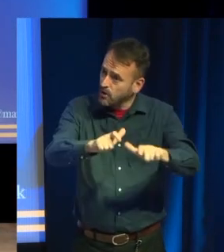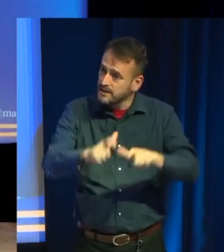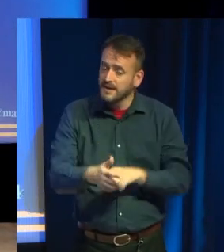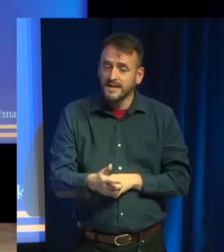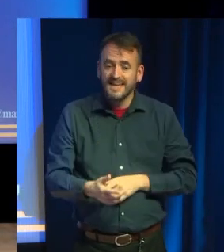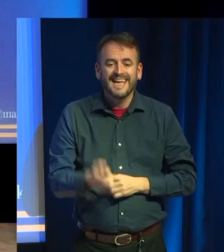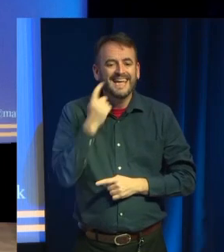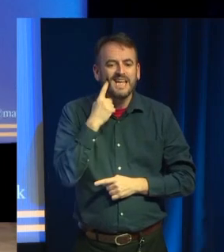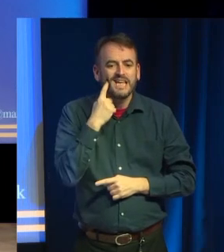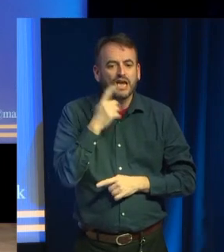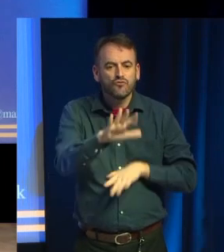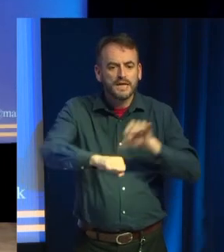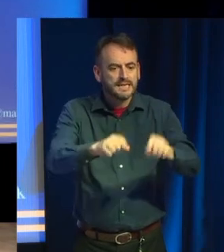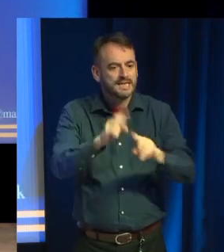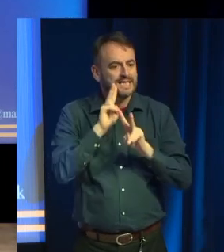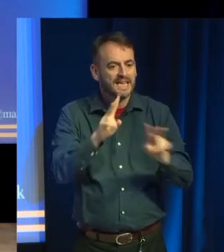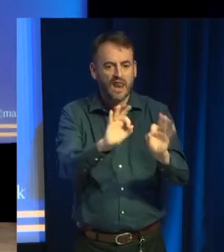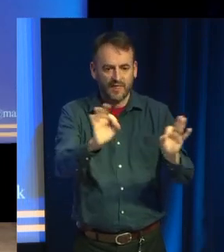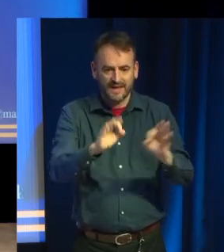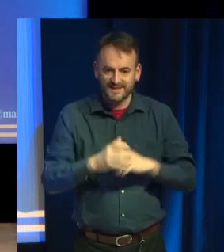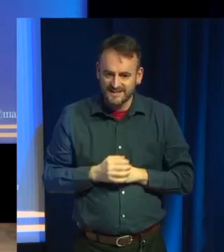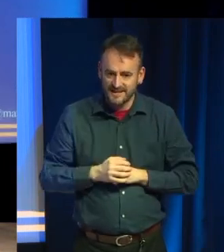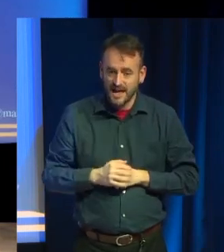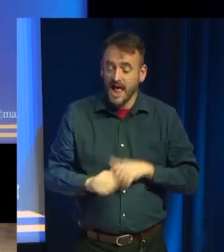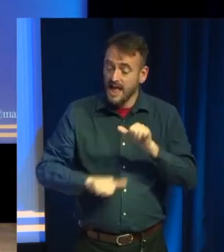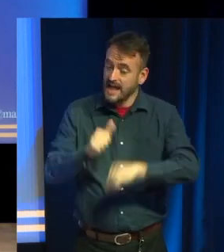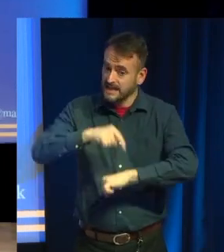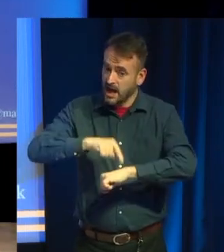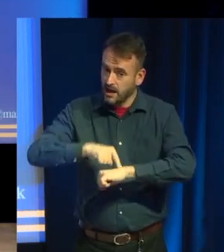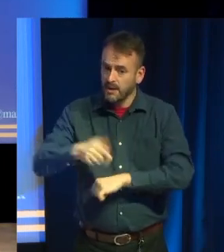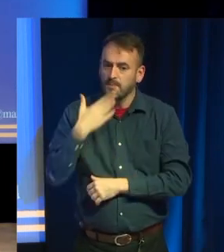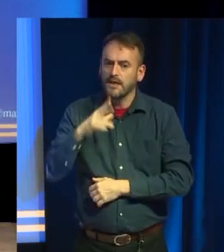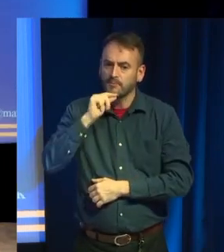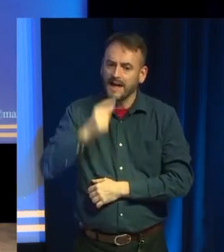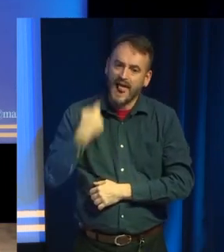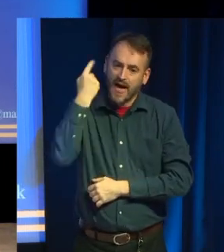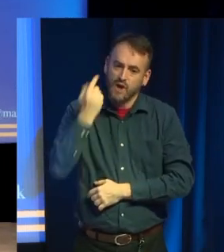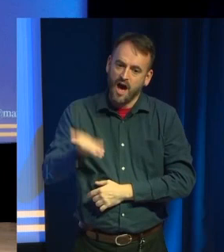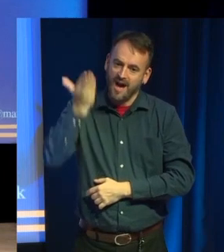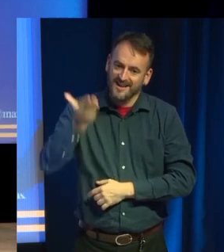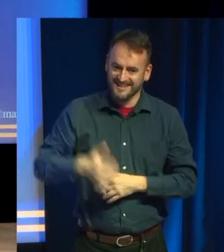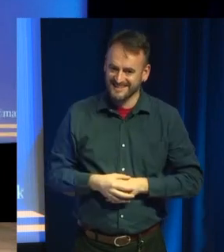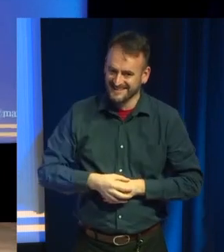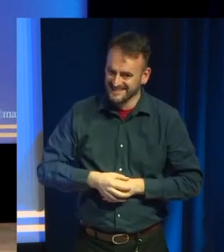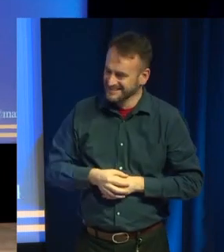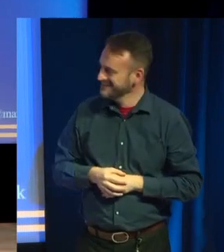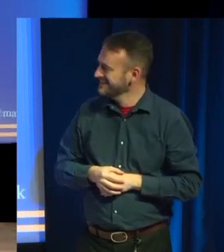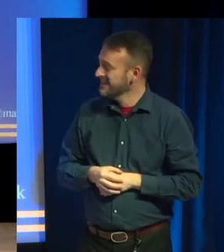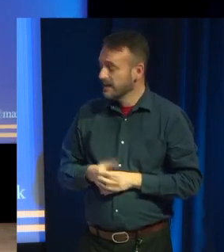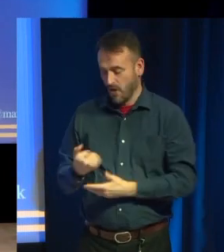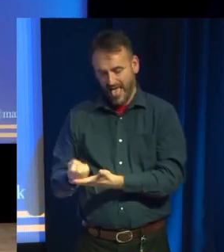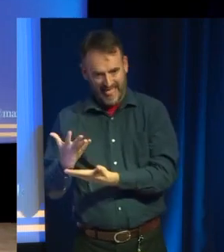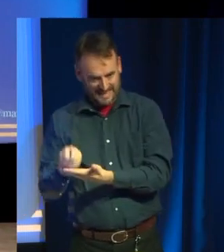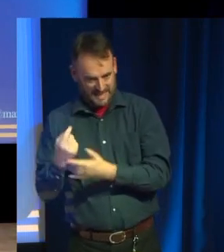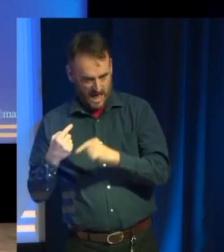go north. Please louder, Tim, or saved. Next time, simply please speak louder, Tim, or saved. Please speak louder. Now, Alexa doesn't worry about the volume.